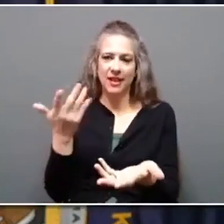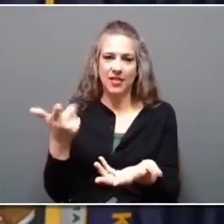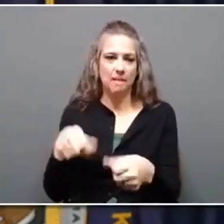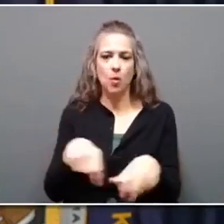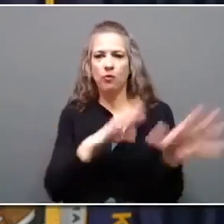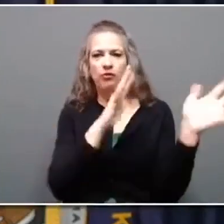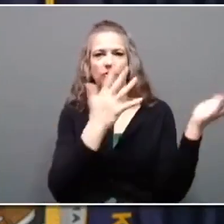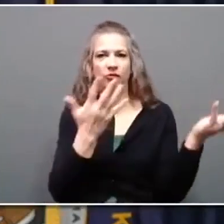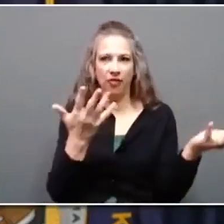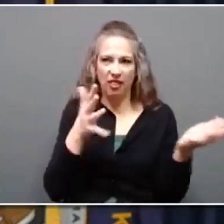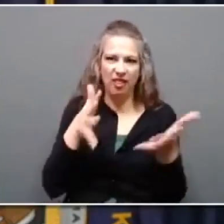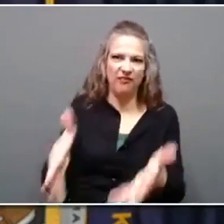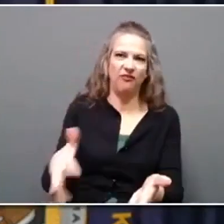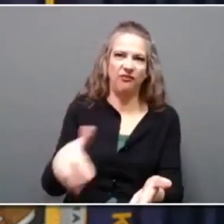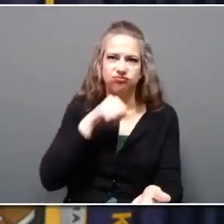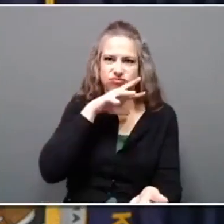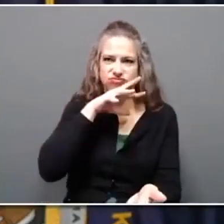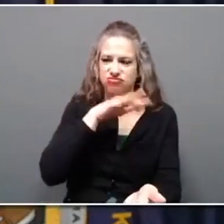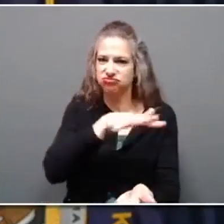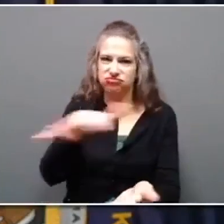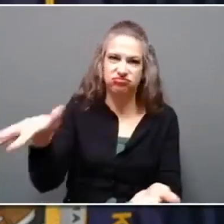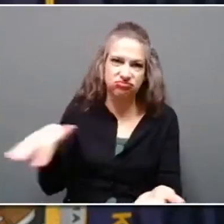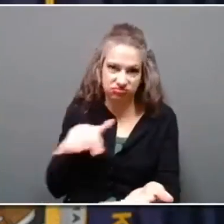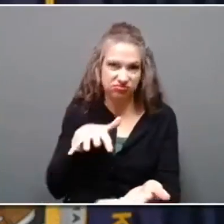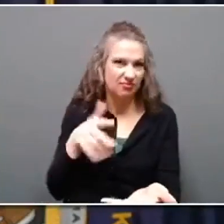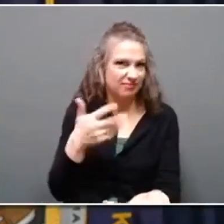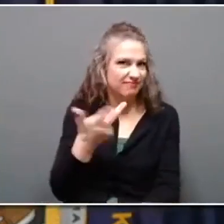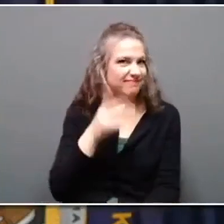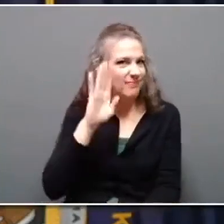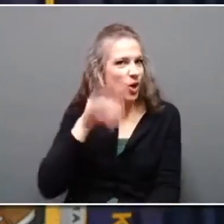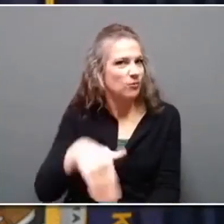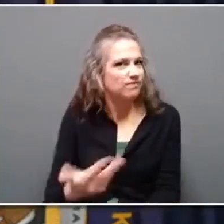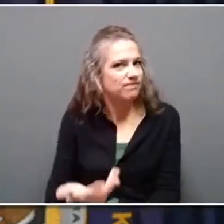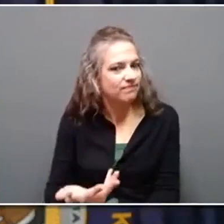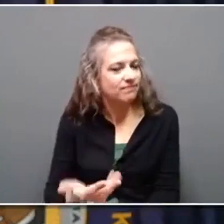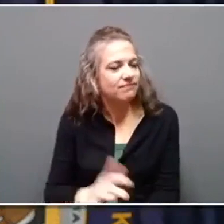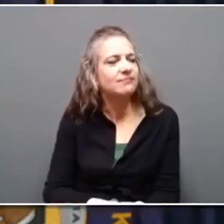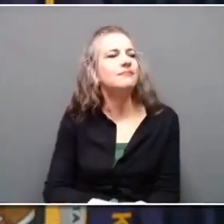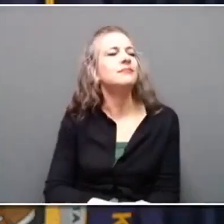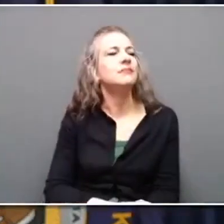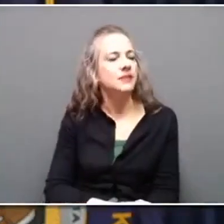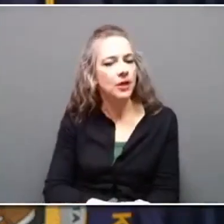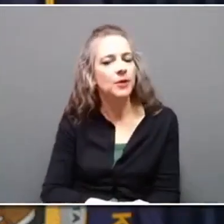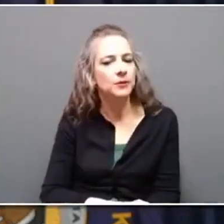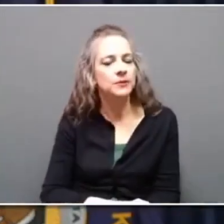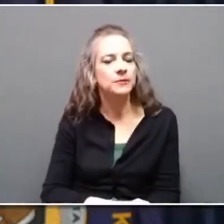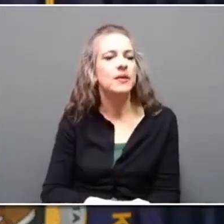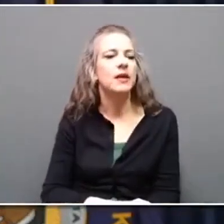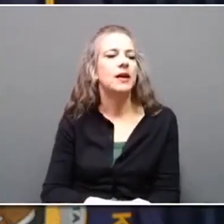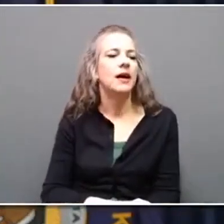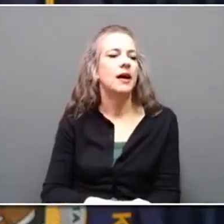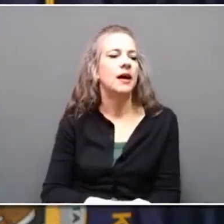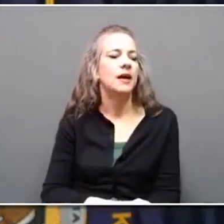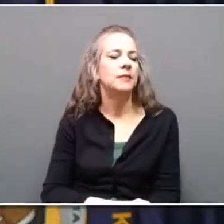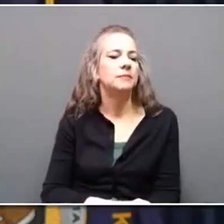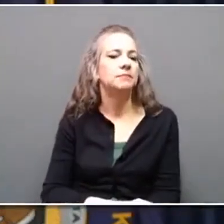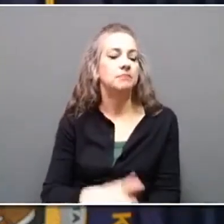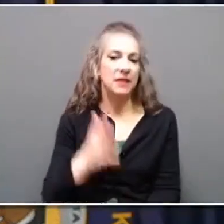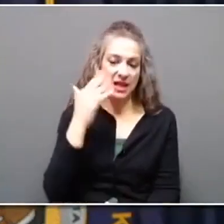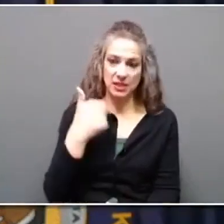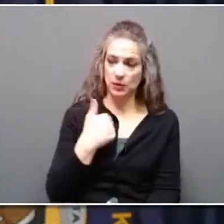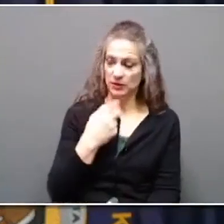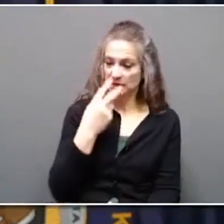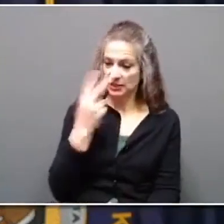And I'm also announcing today, you know, in light of the sort of regional challenge, the launch of the